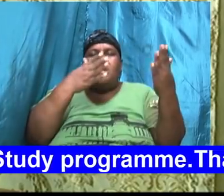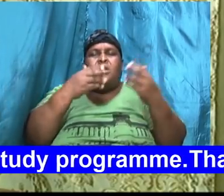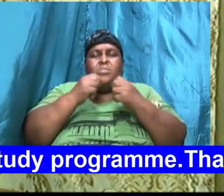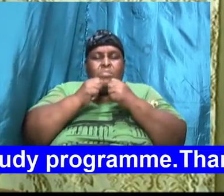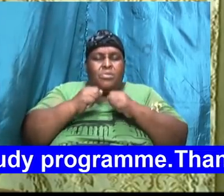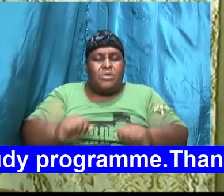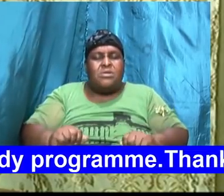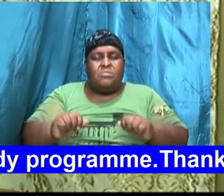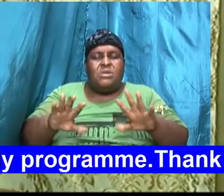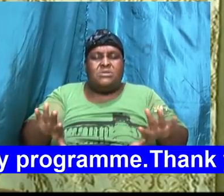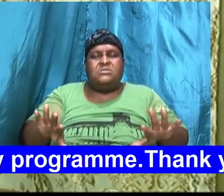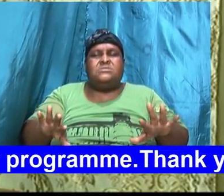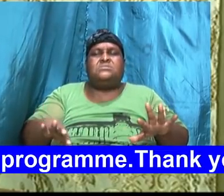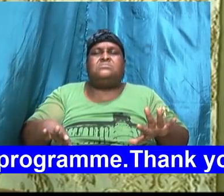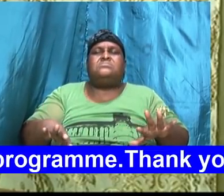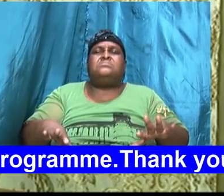blessing